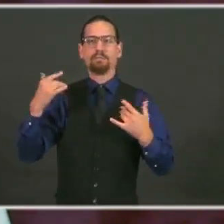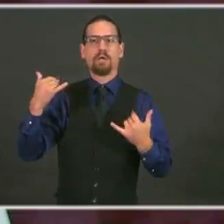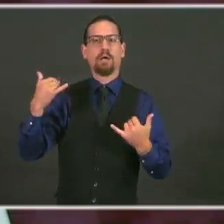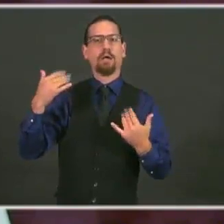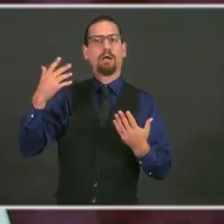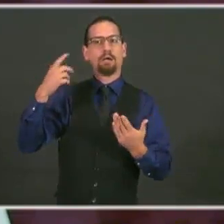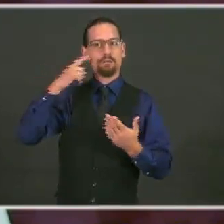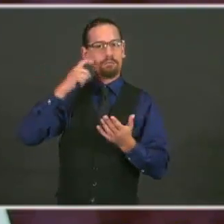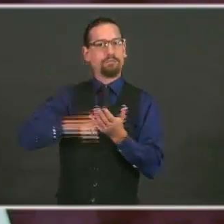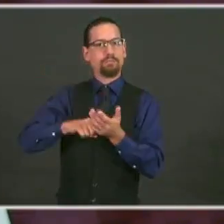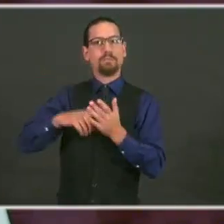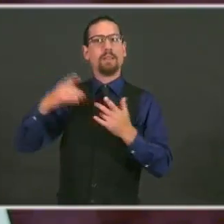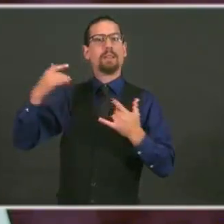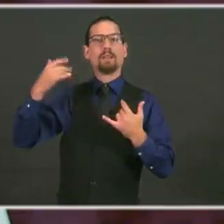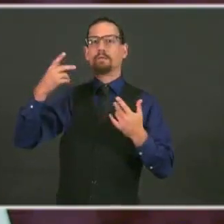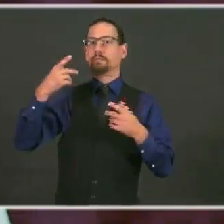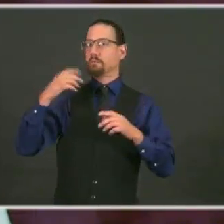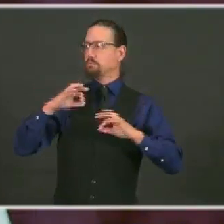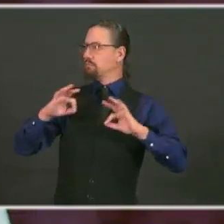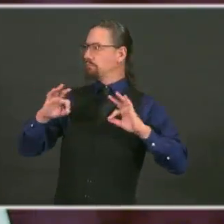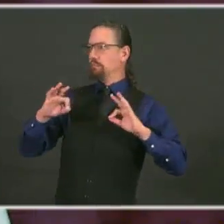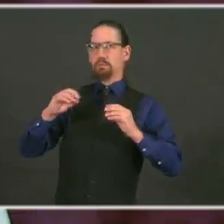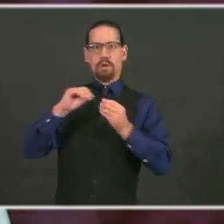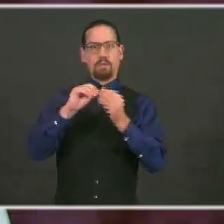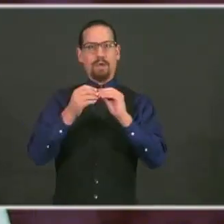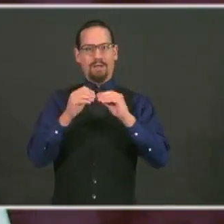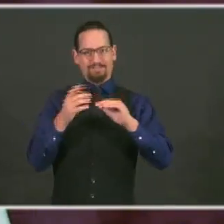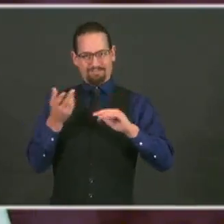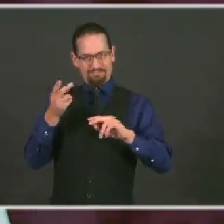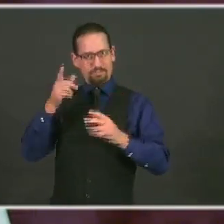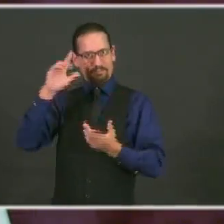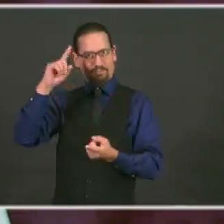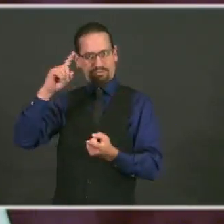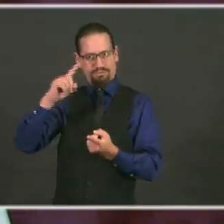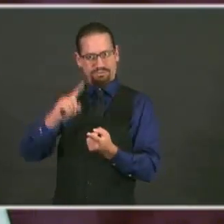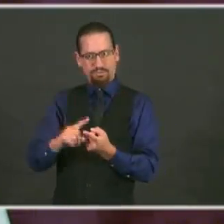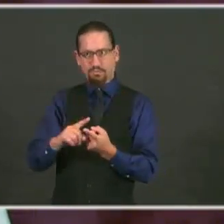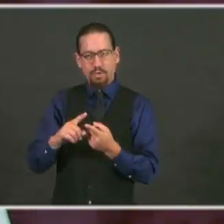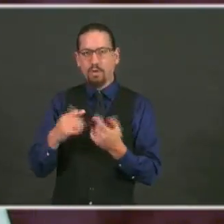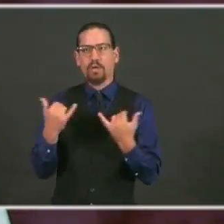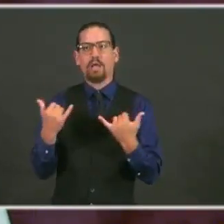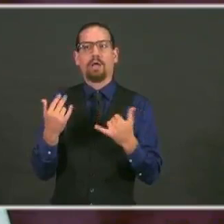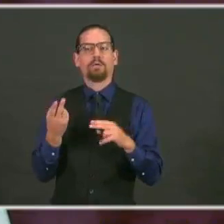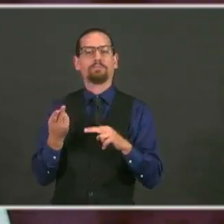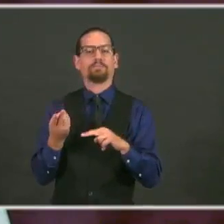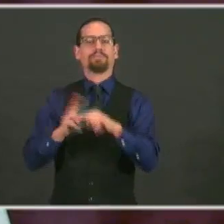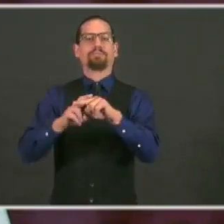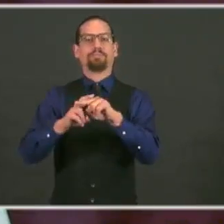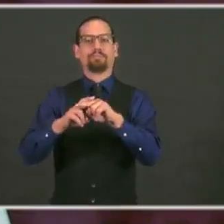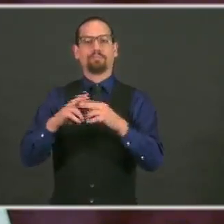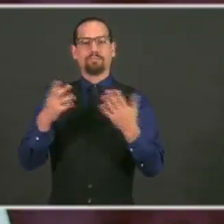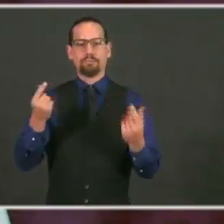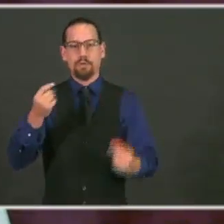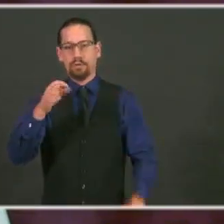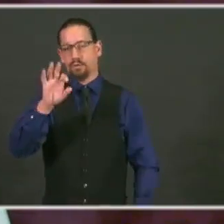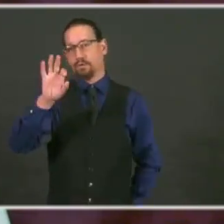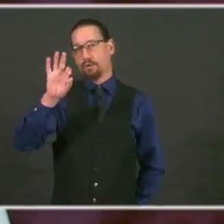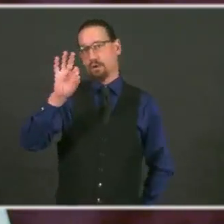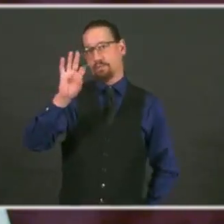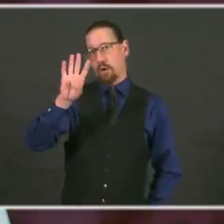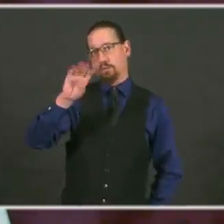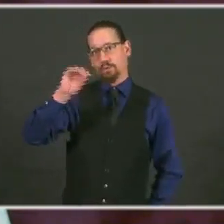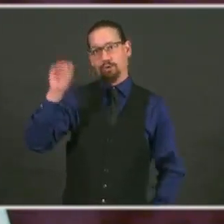down from 94% to 88%. So I would ask you to, again, as I was saying, please stay